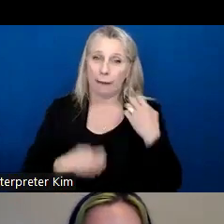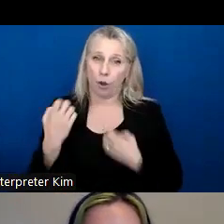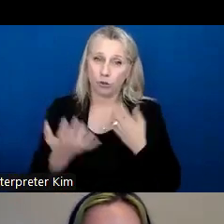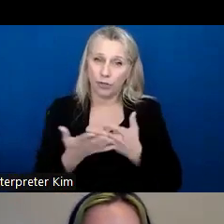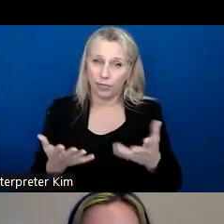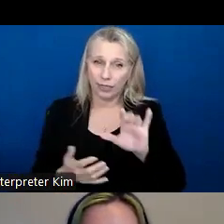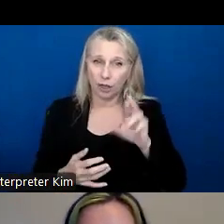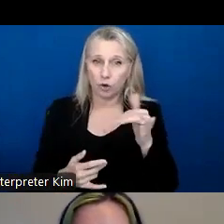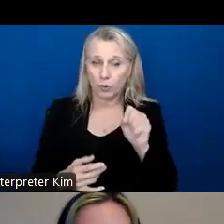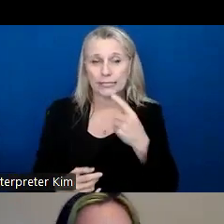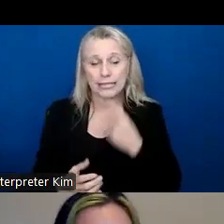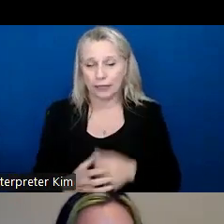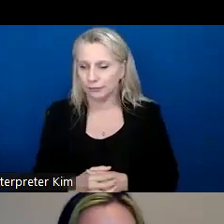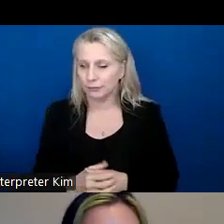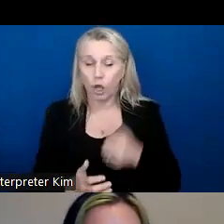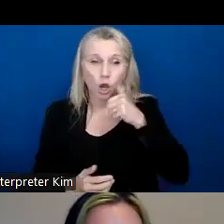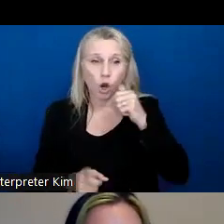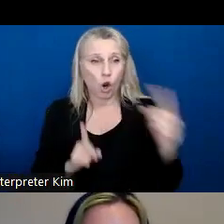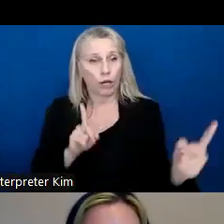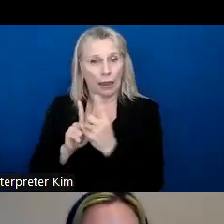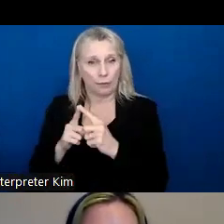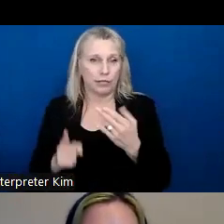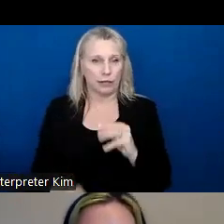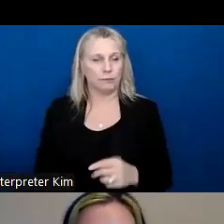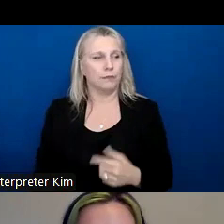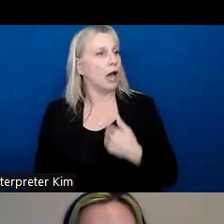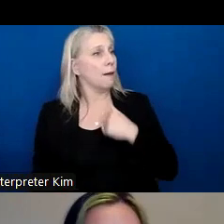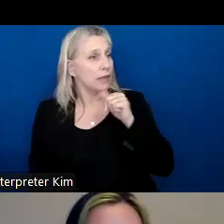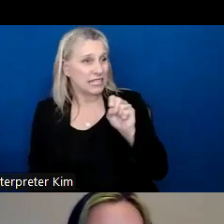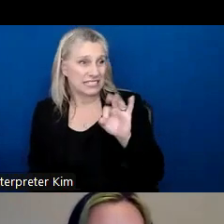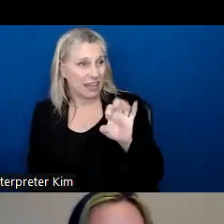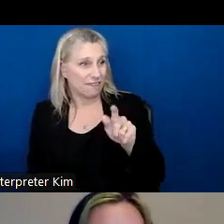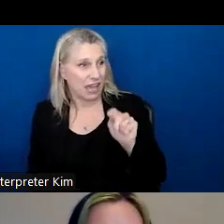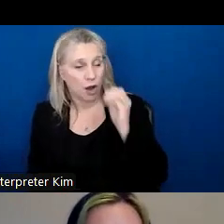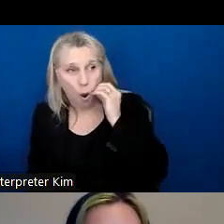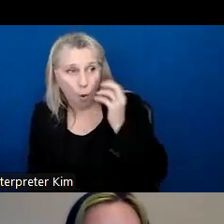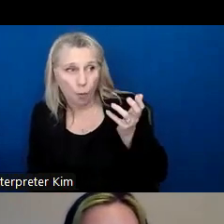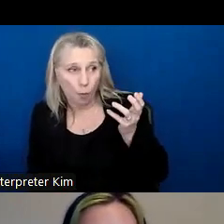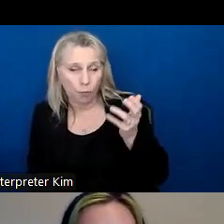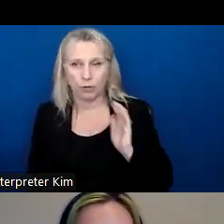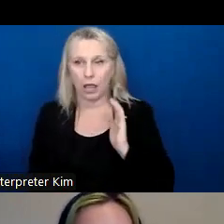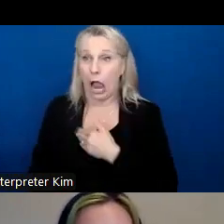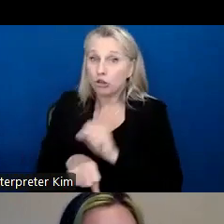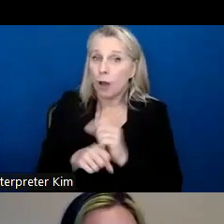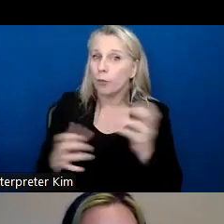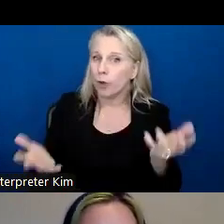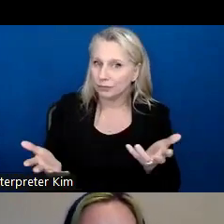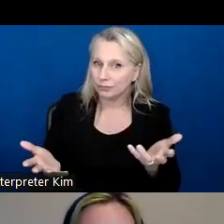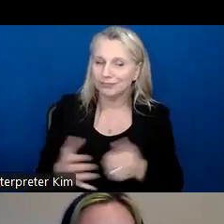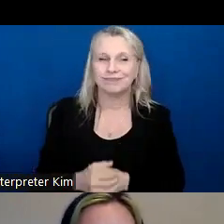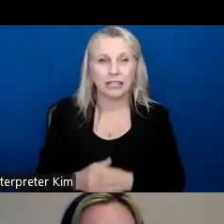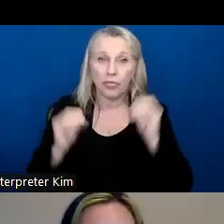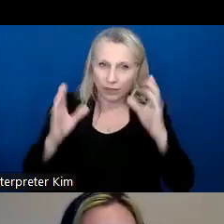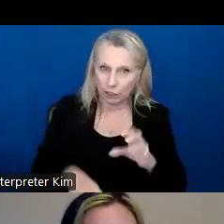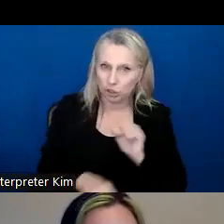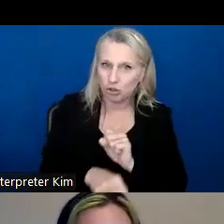saying, a girl came up to him and said, well, I'm not safe at home. And then it's our job and the teacher's job.